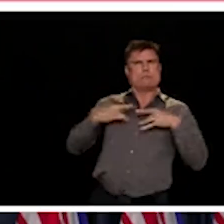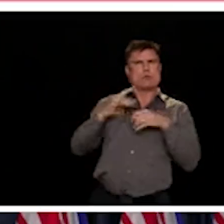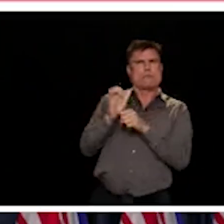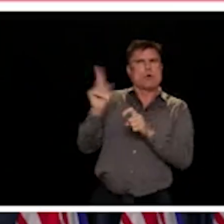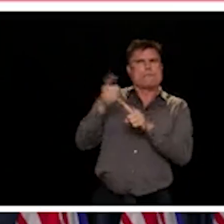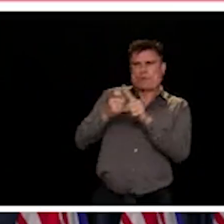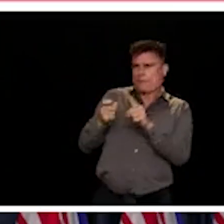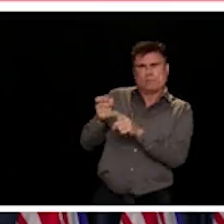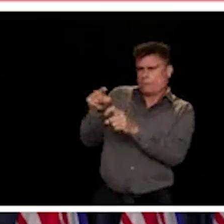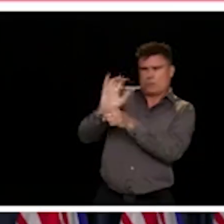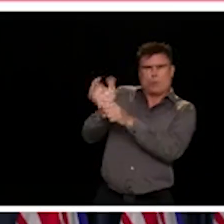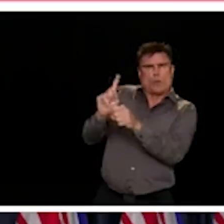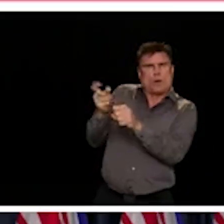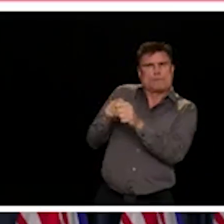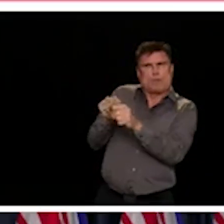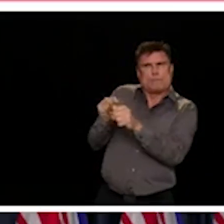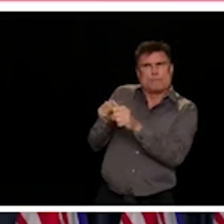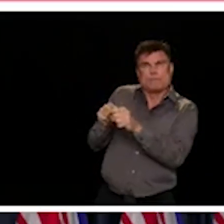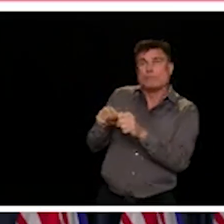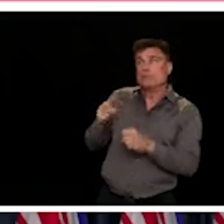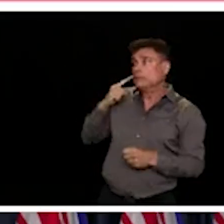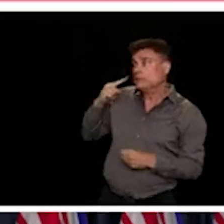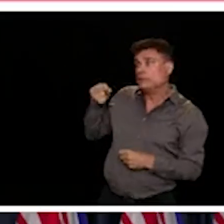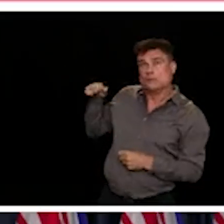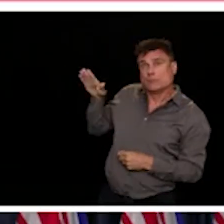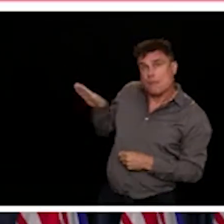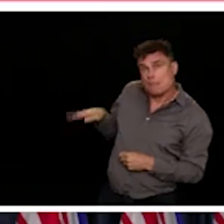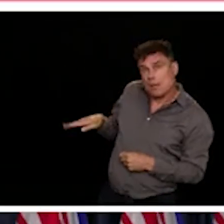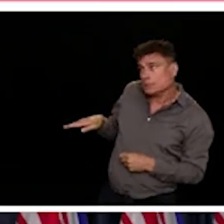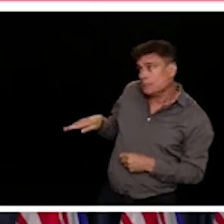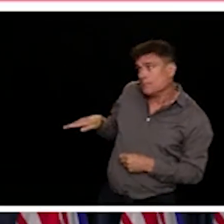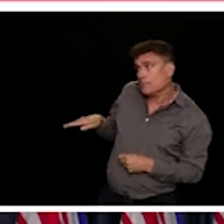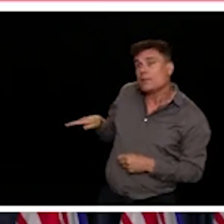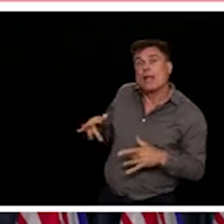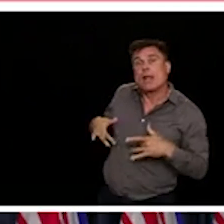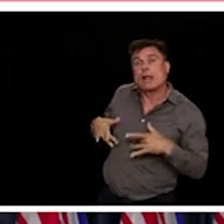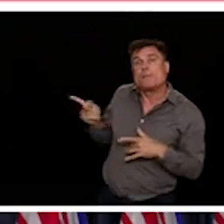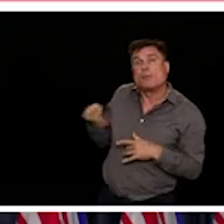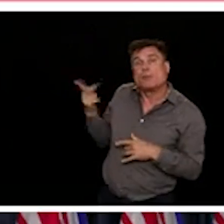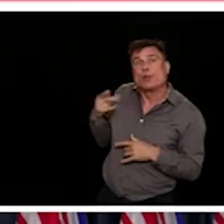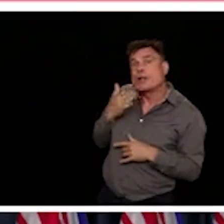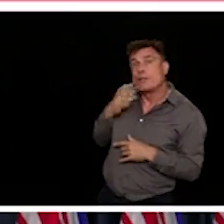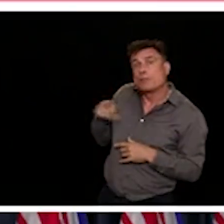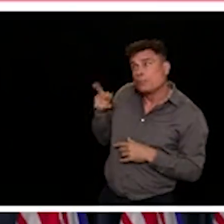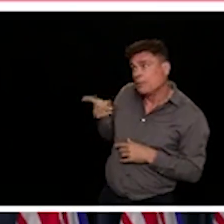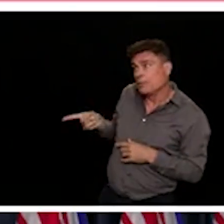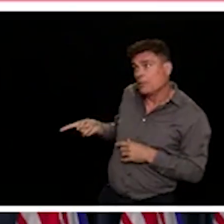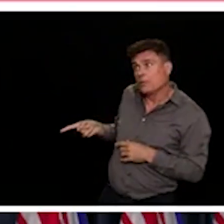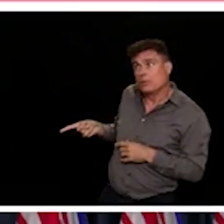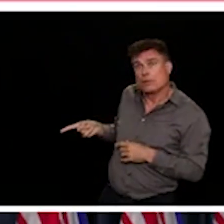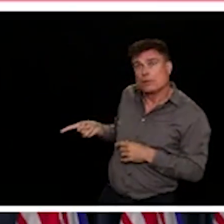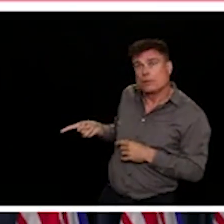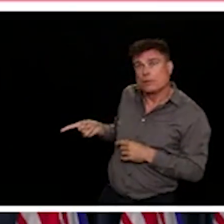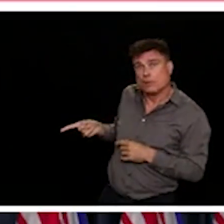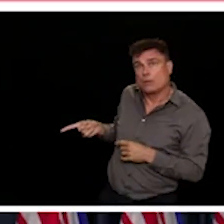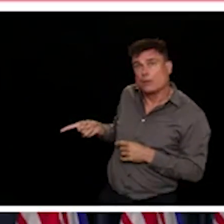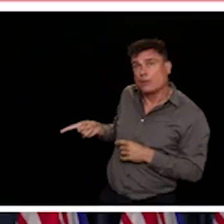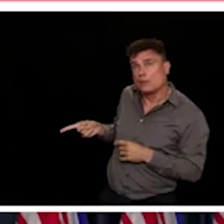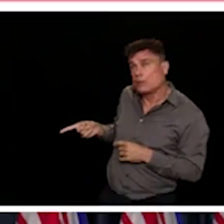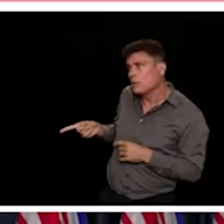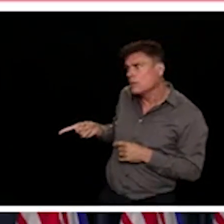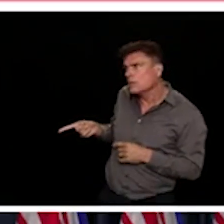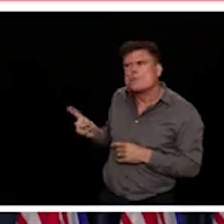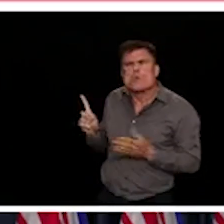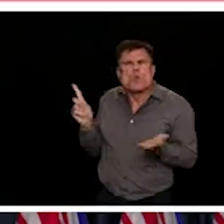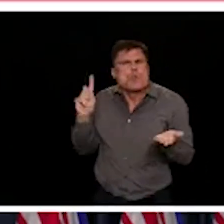at the bottom. So those are the cases that are occurring in our community that are not linked. That we weren't able to connect to a